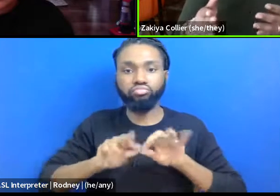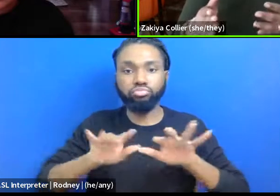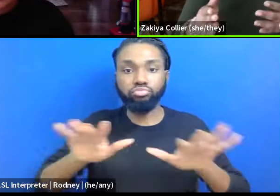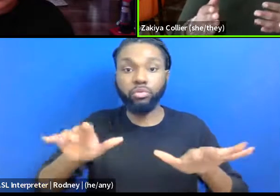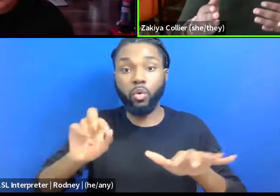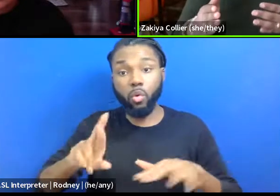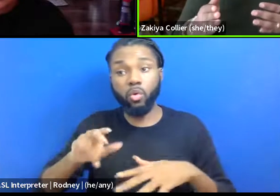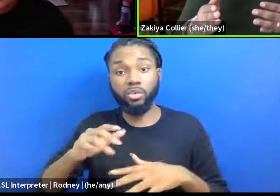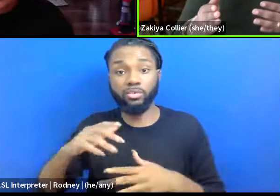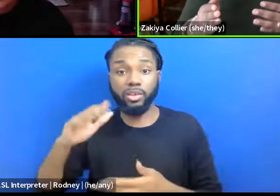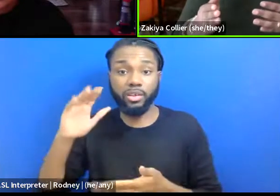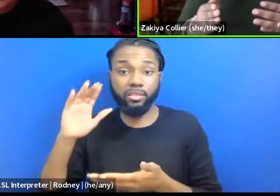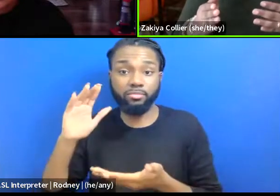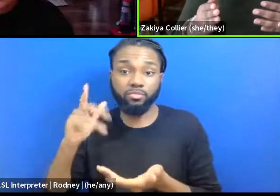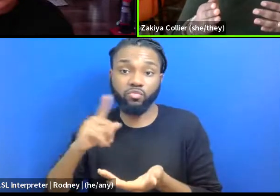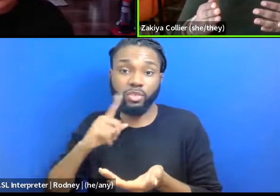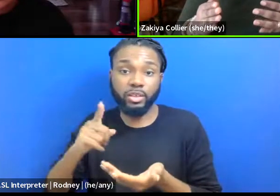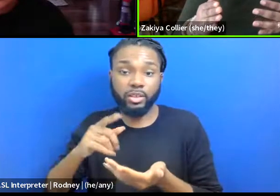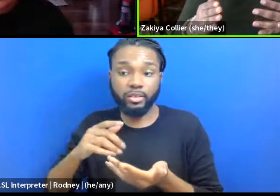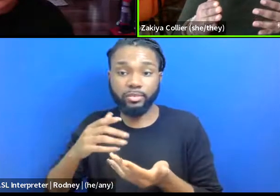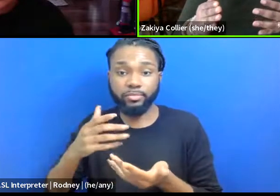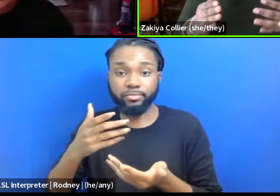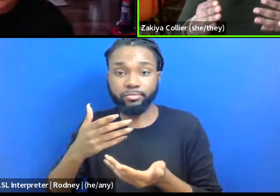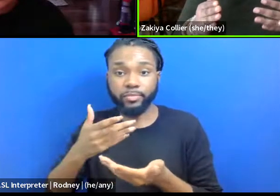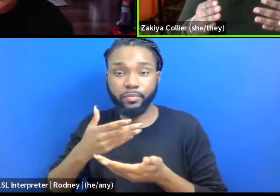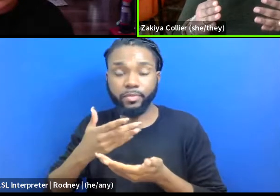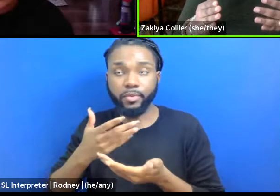ability to really, um,